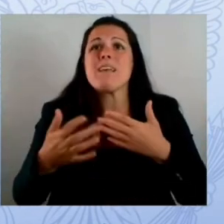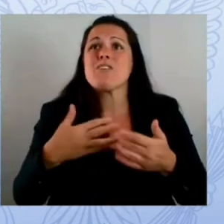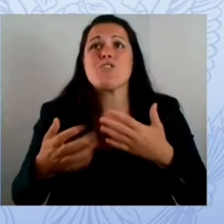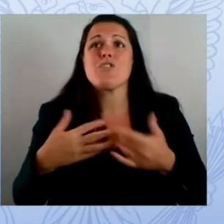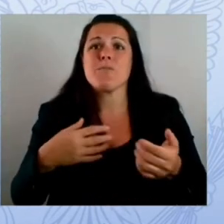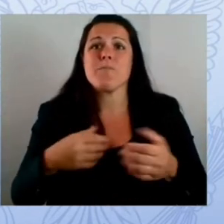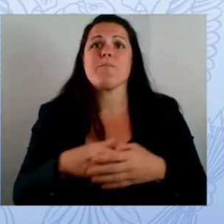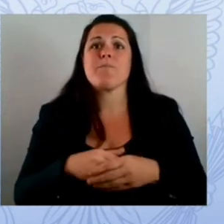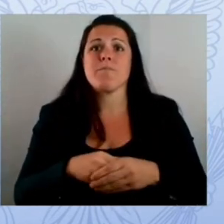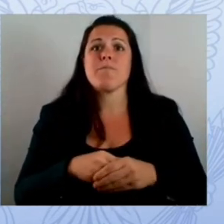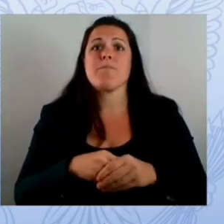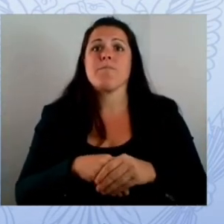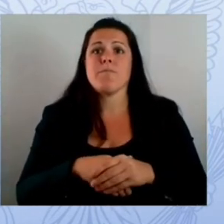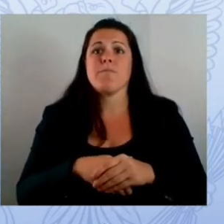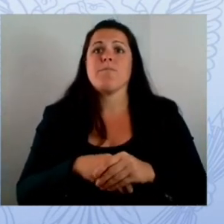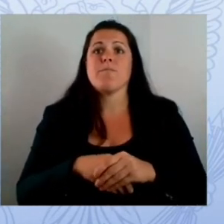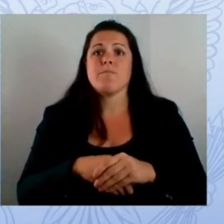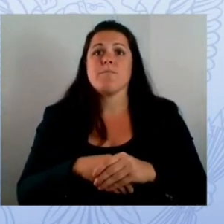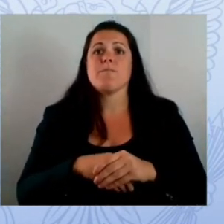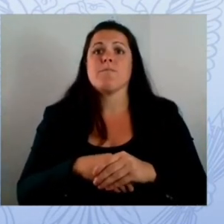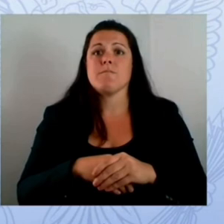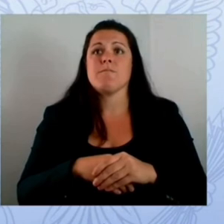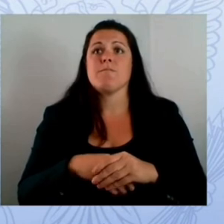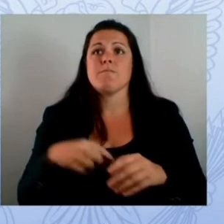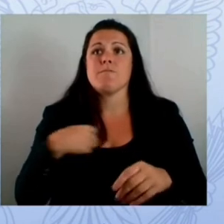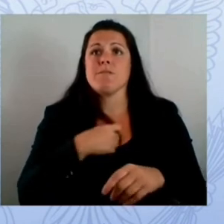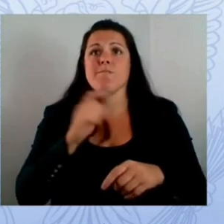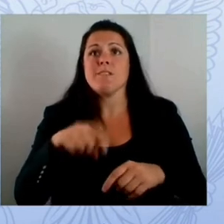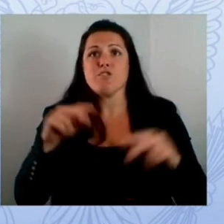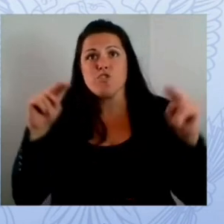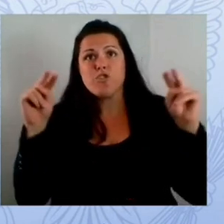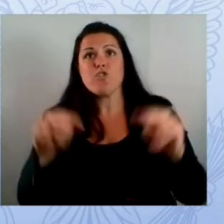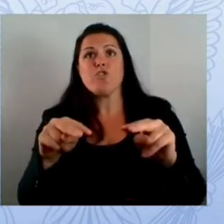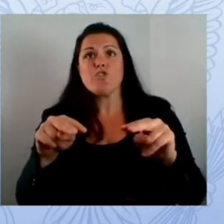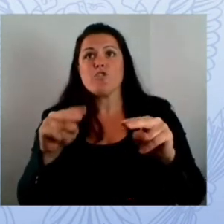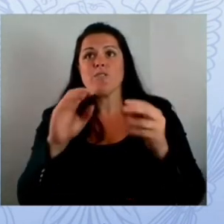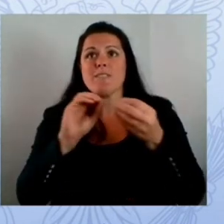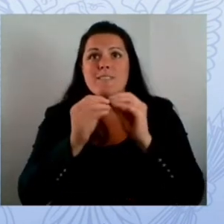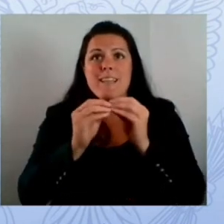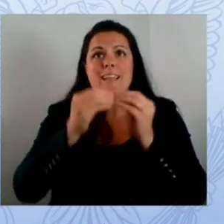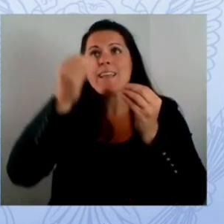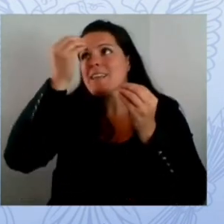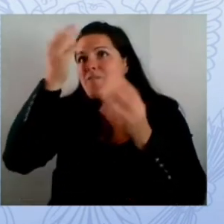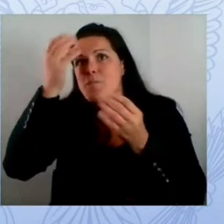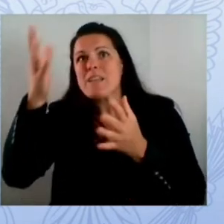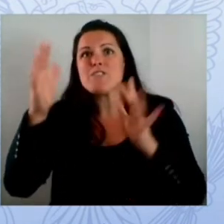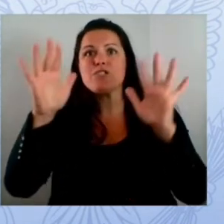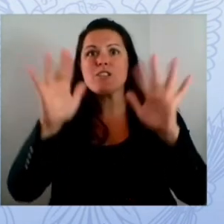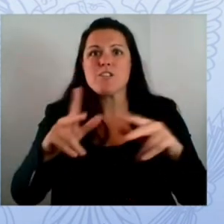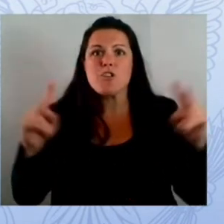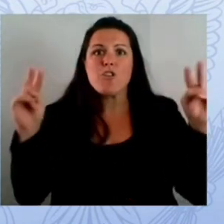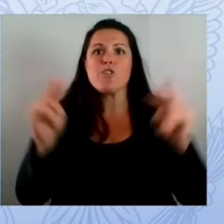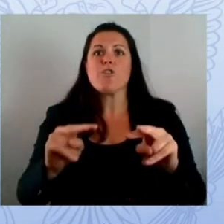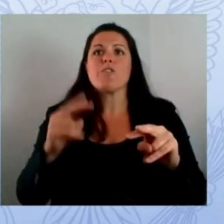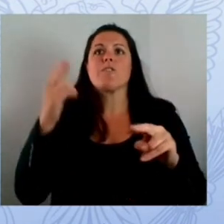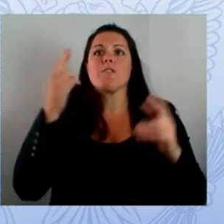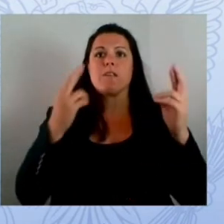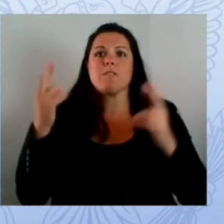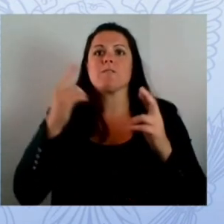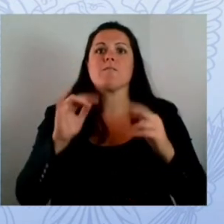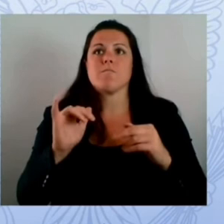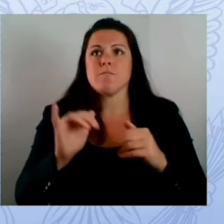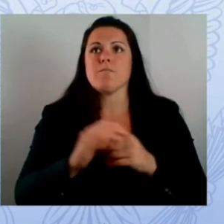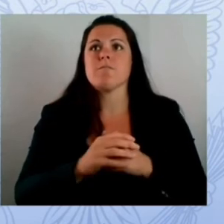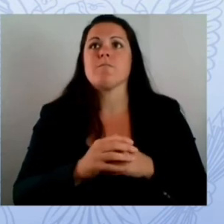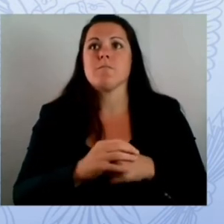that tracks these kinds of incidents from 2016 to 2022 k12 public schools and districts experienced